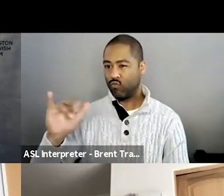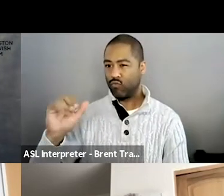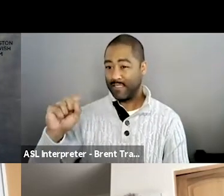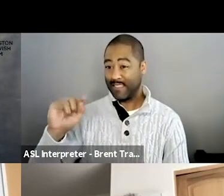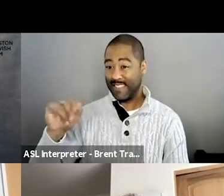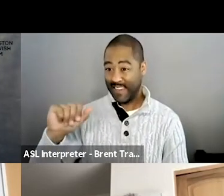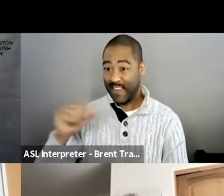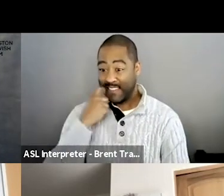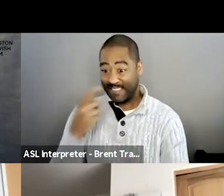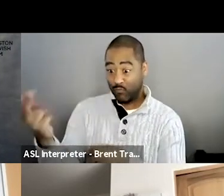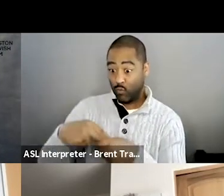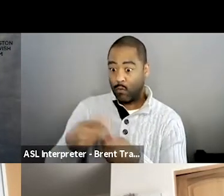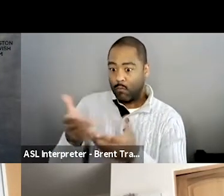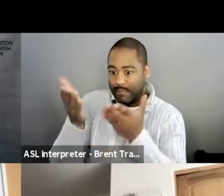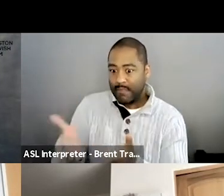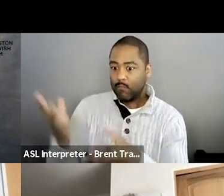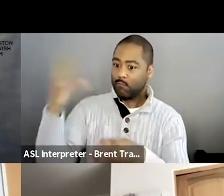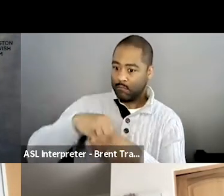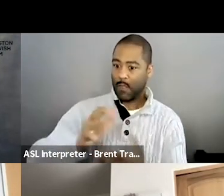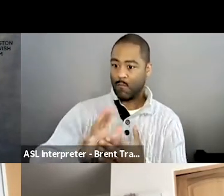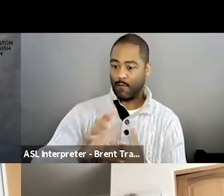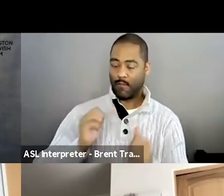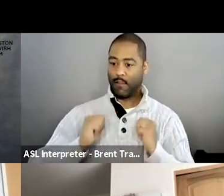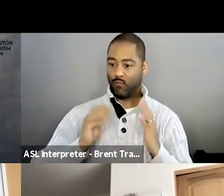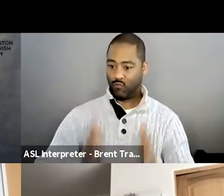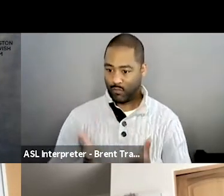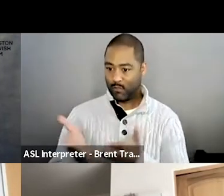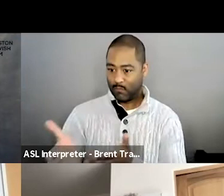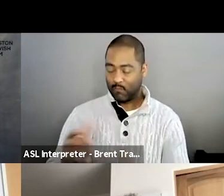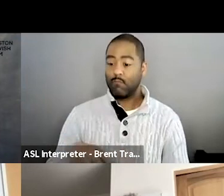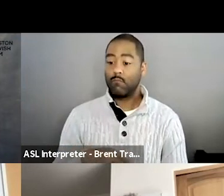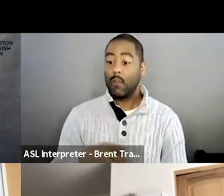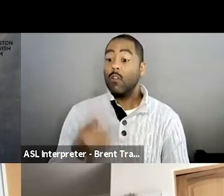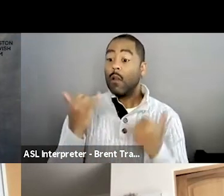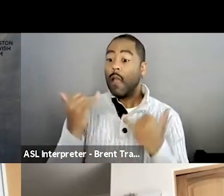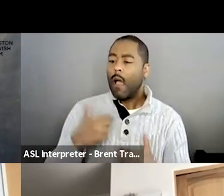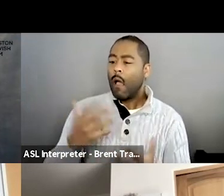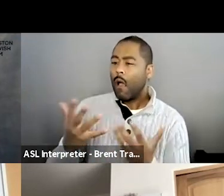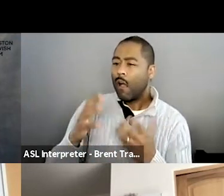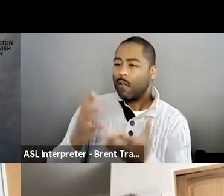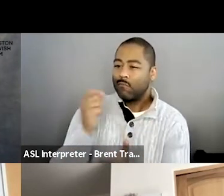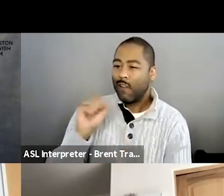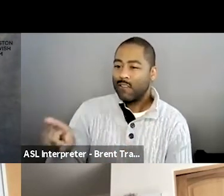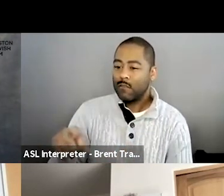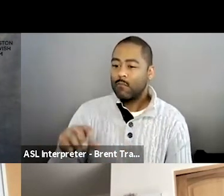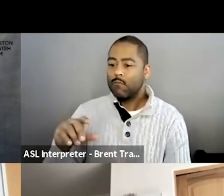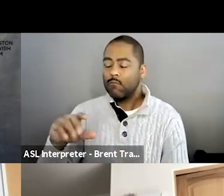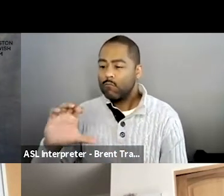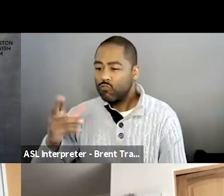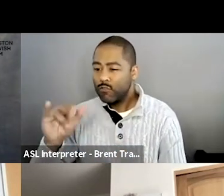could fill us in on how your life has been since the completion of the film, how your parents are doing right now,